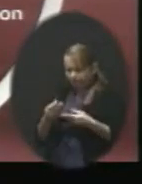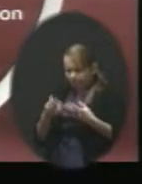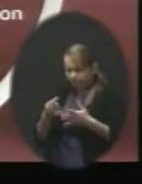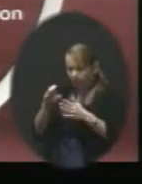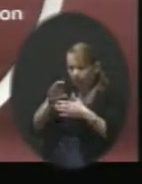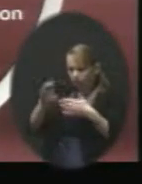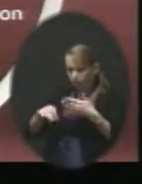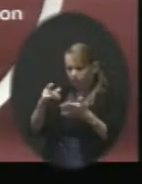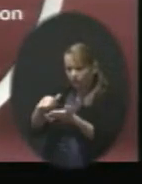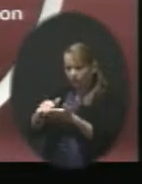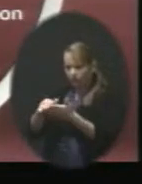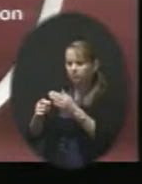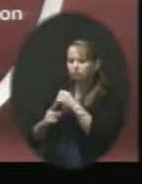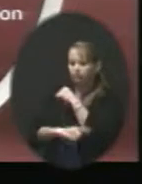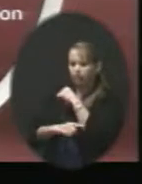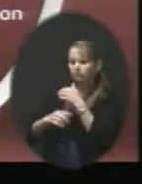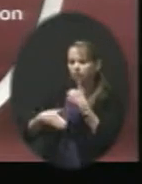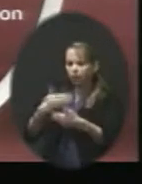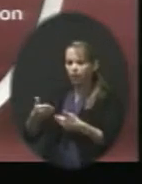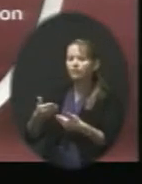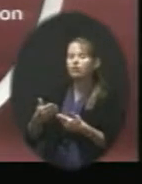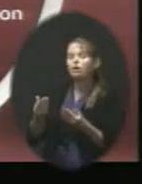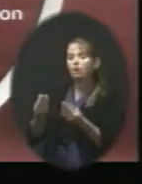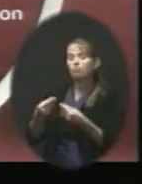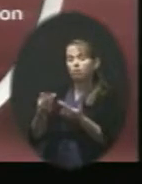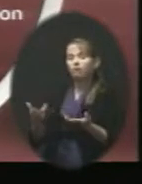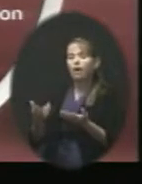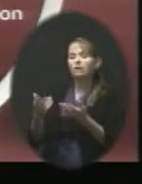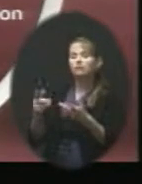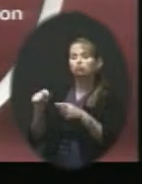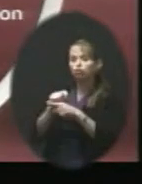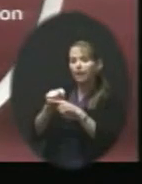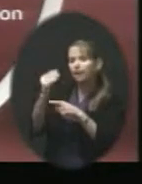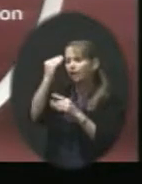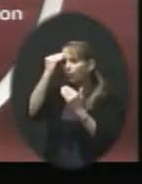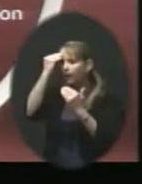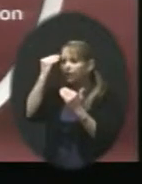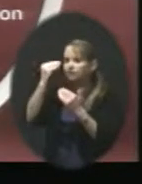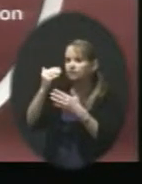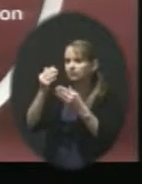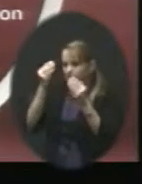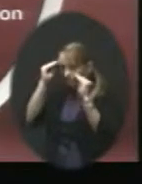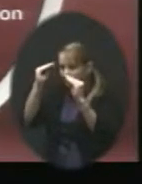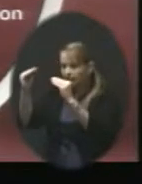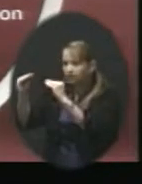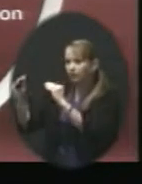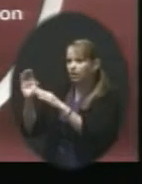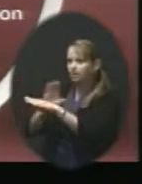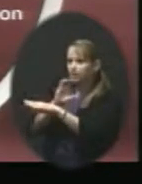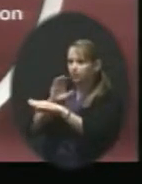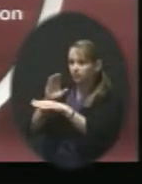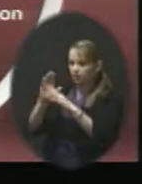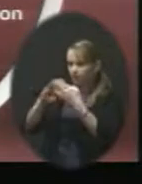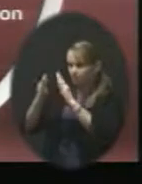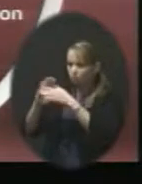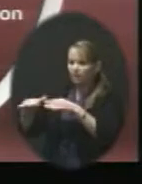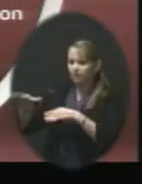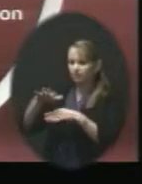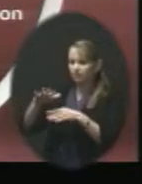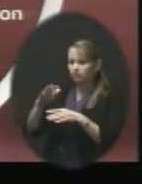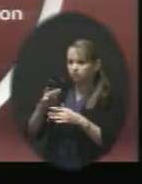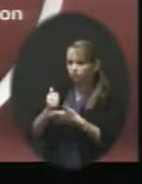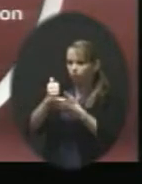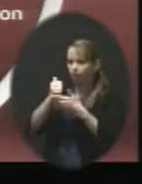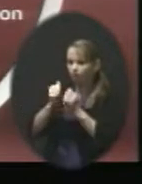But we do training and awareness and we're bringing our community along with us and understanding the risks of drug and alcohol. Student records.